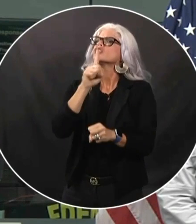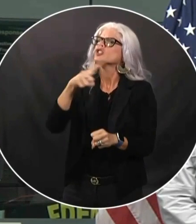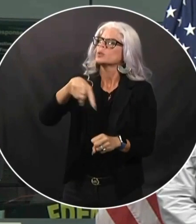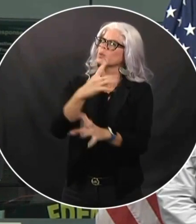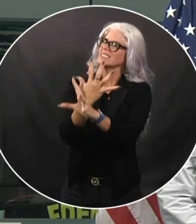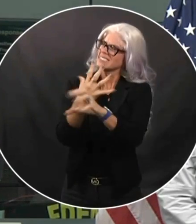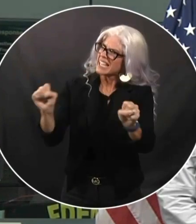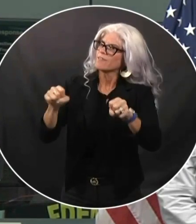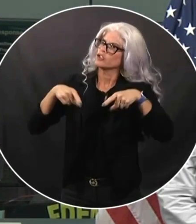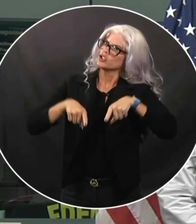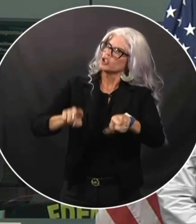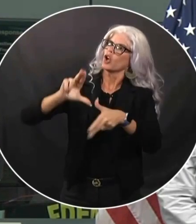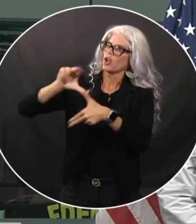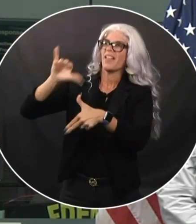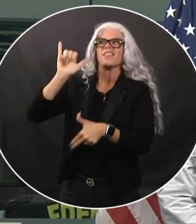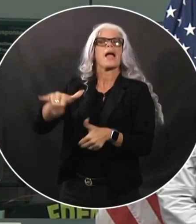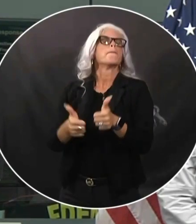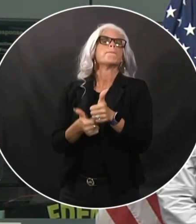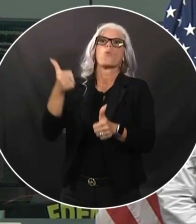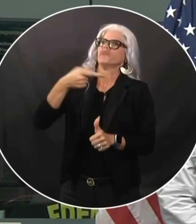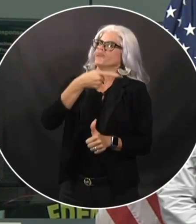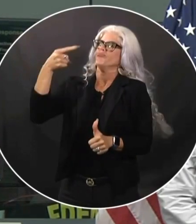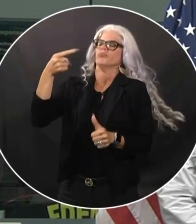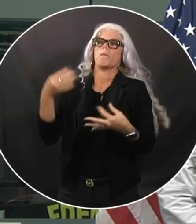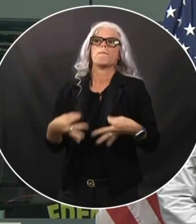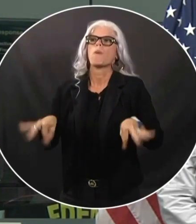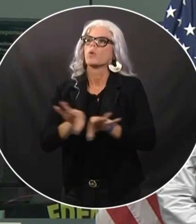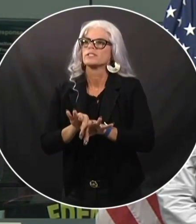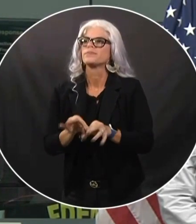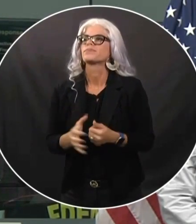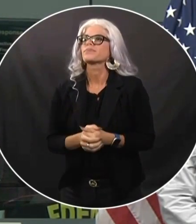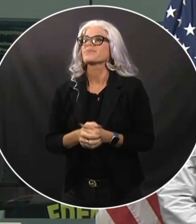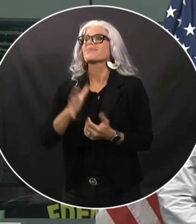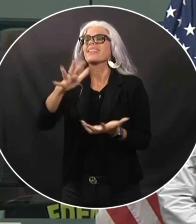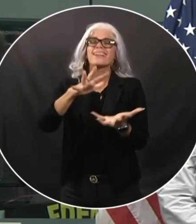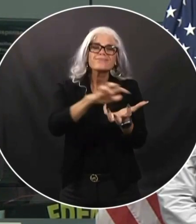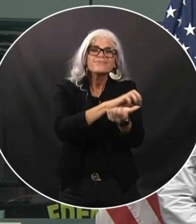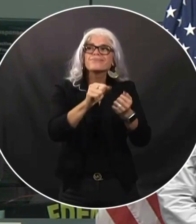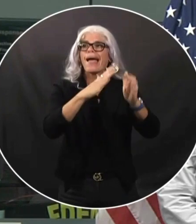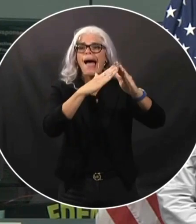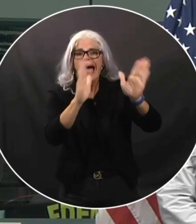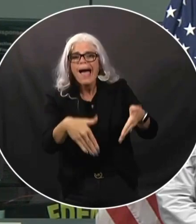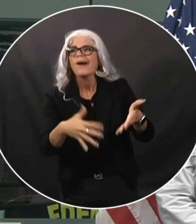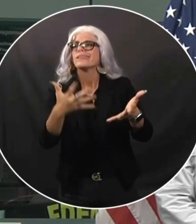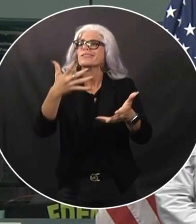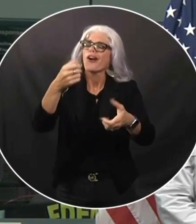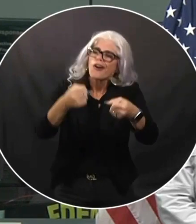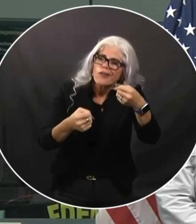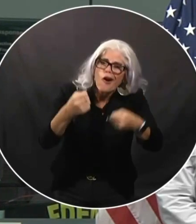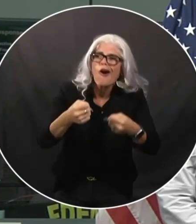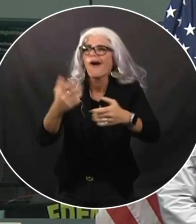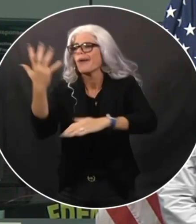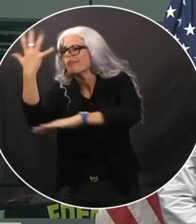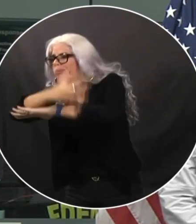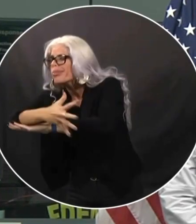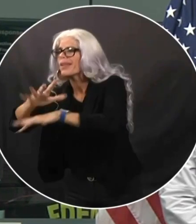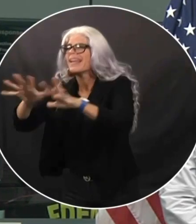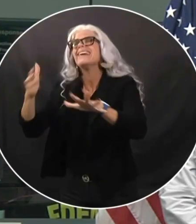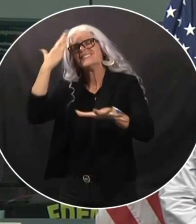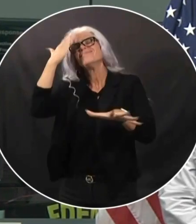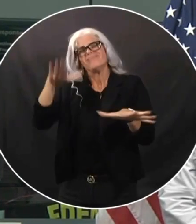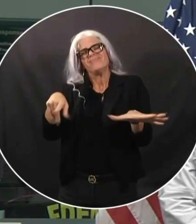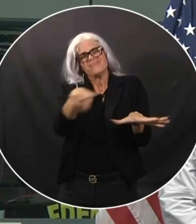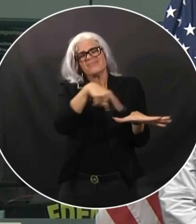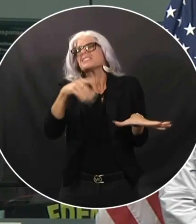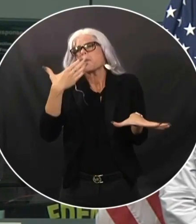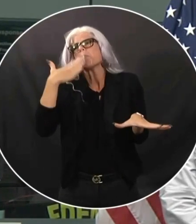is the most important thing. Property damage and these things, you know, it's terrible that that would happen in a storm. But we can fix that.